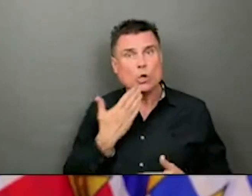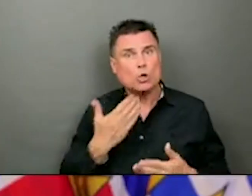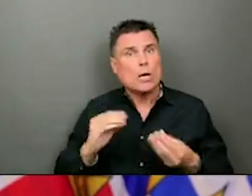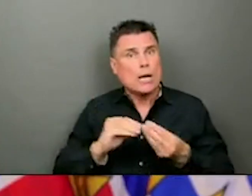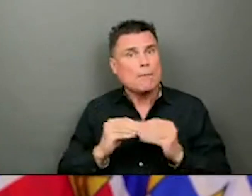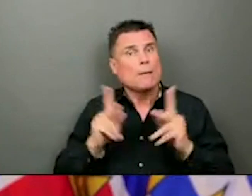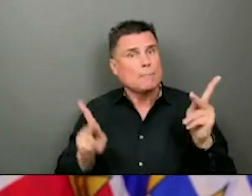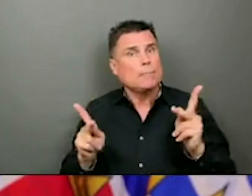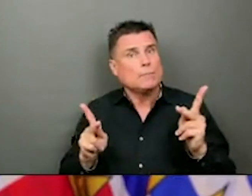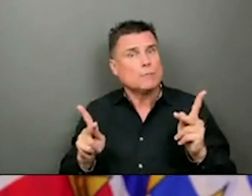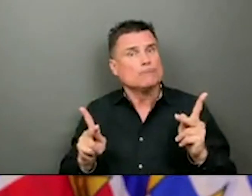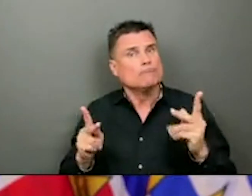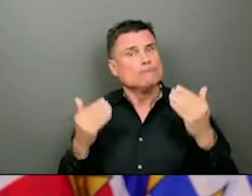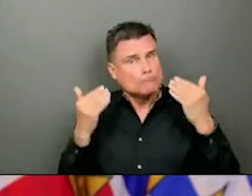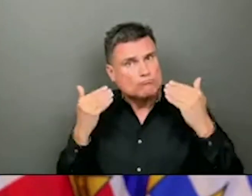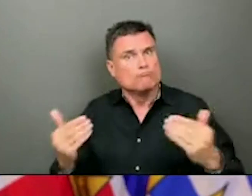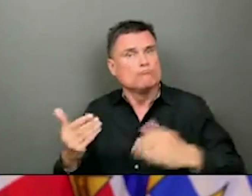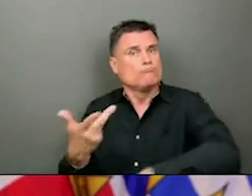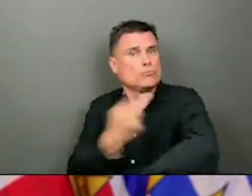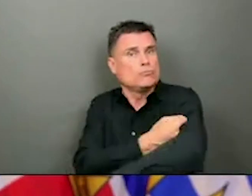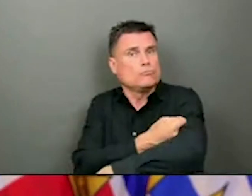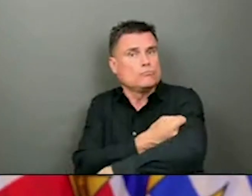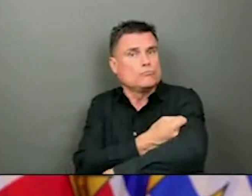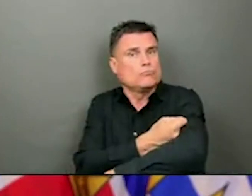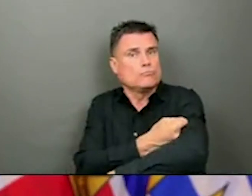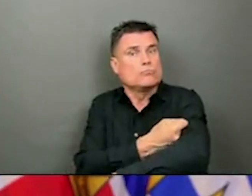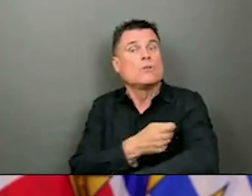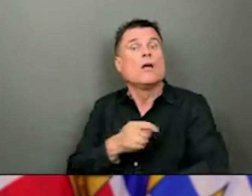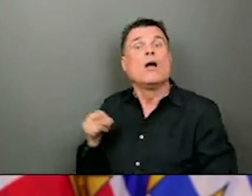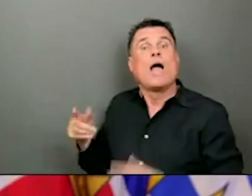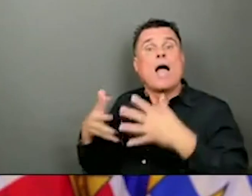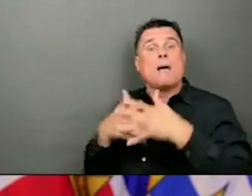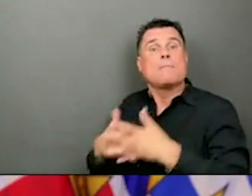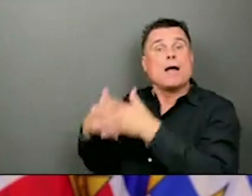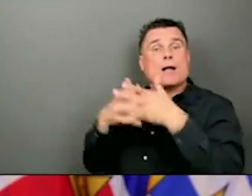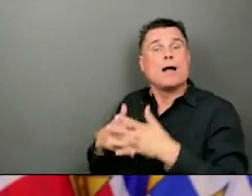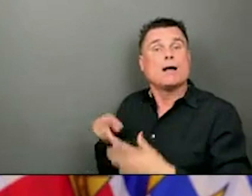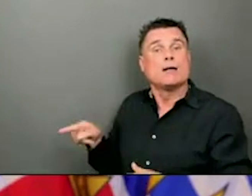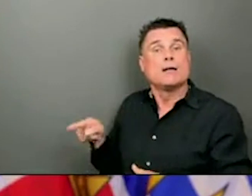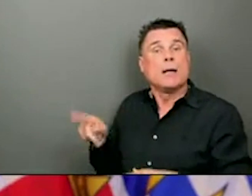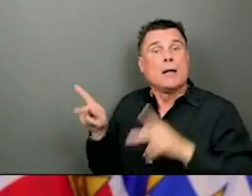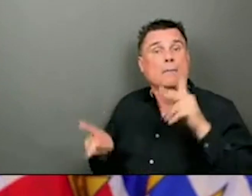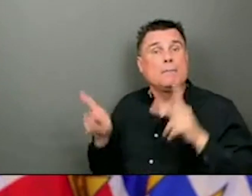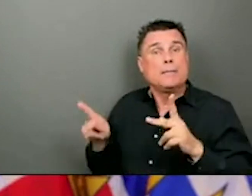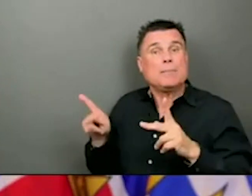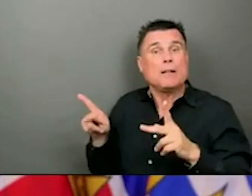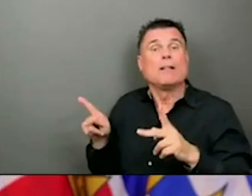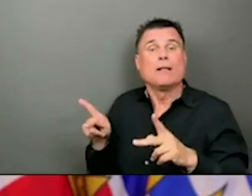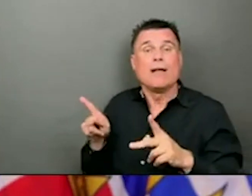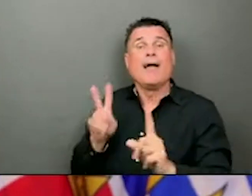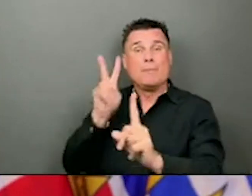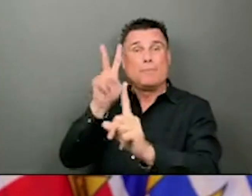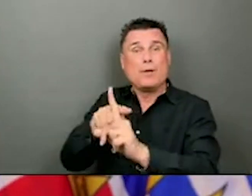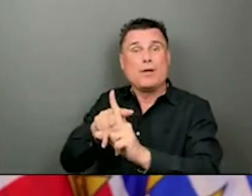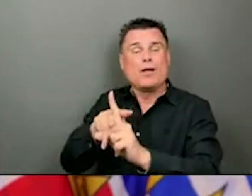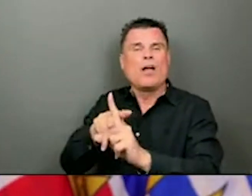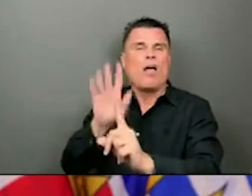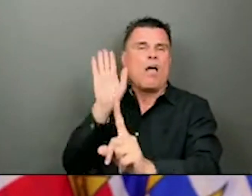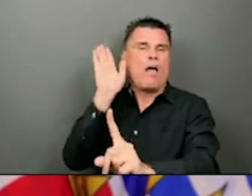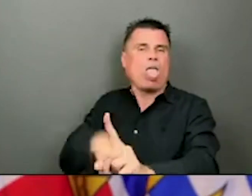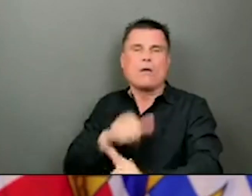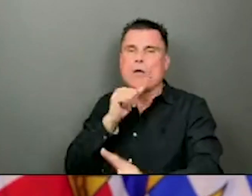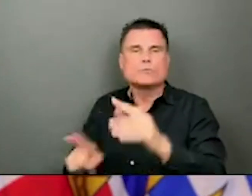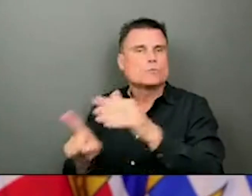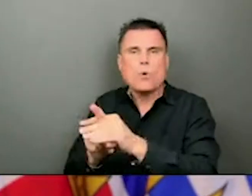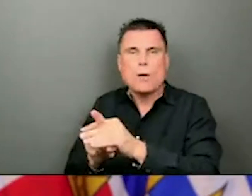Regarding the outbreaks that we're seeing in care homes and possibly in acute care facilities, I know there's six right now